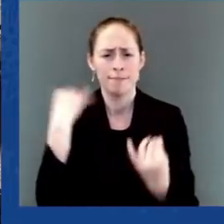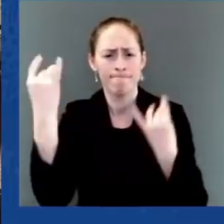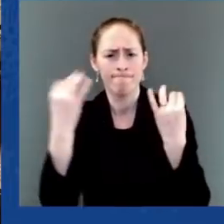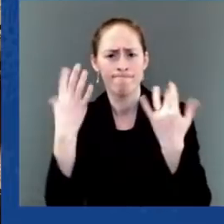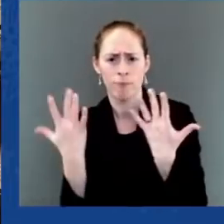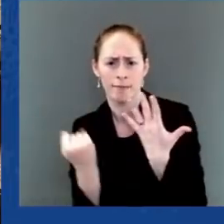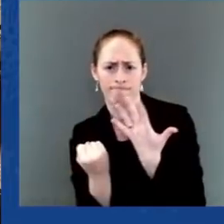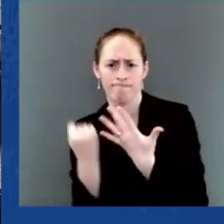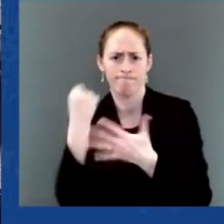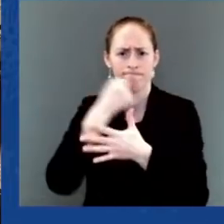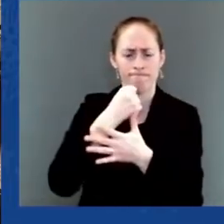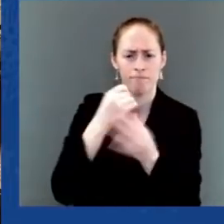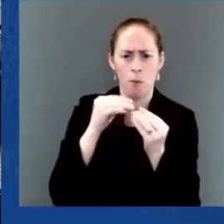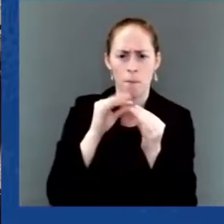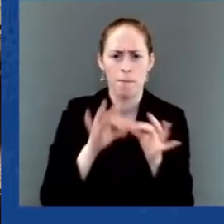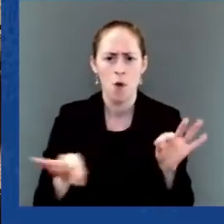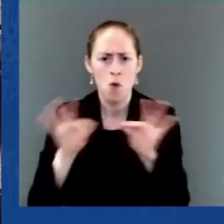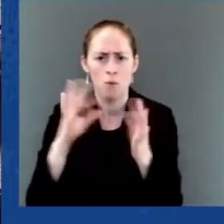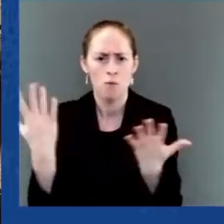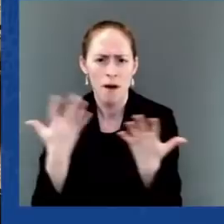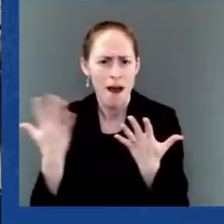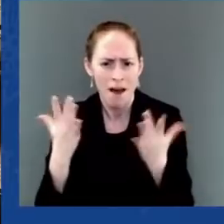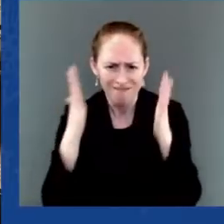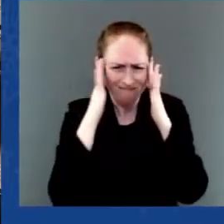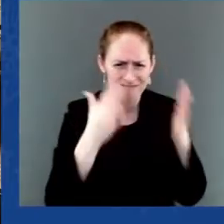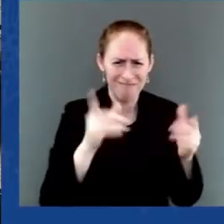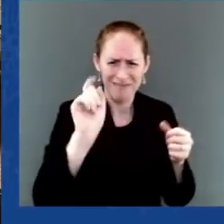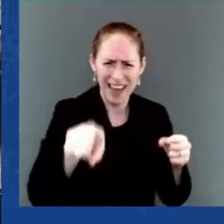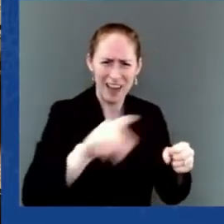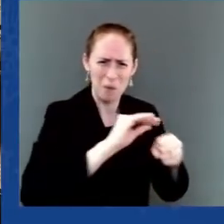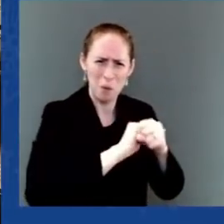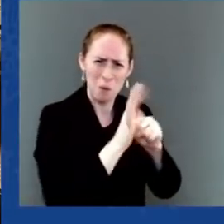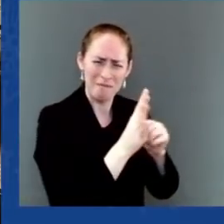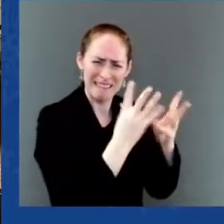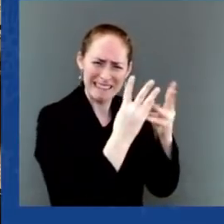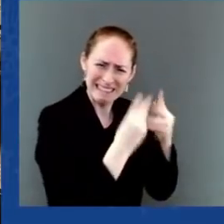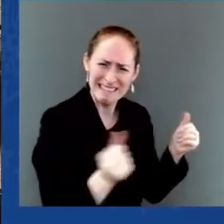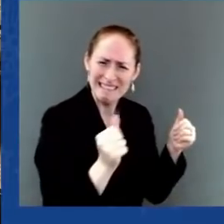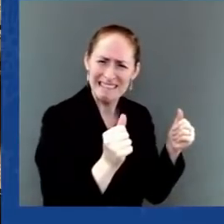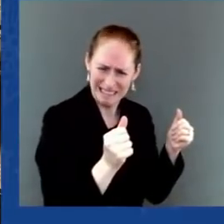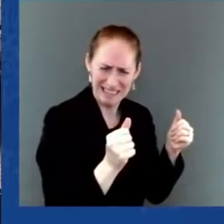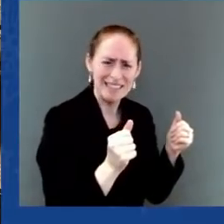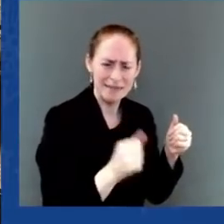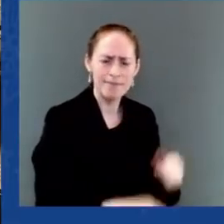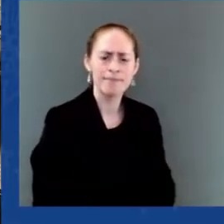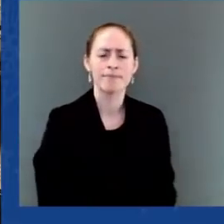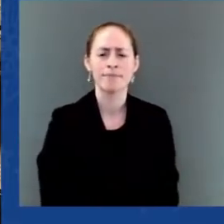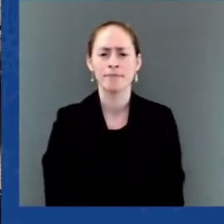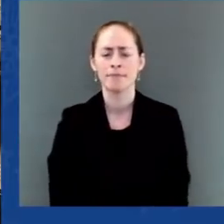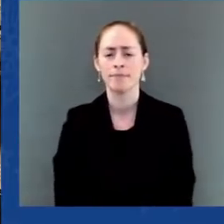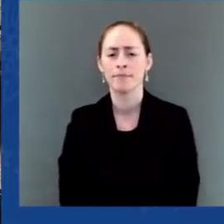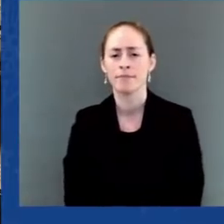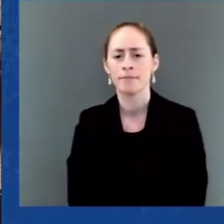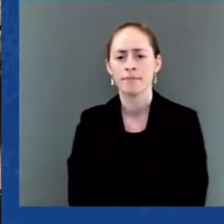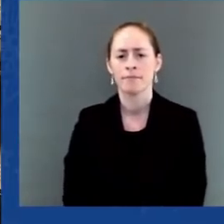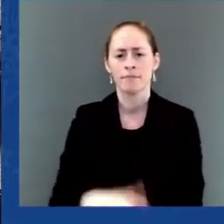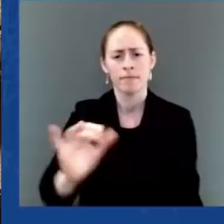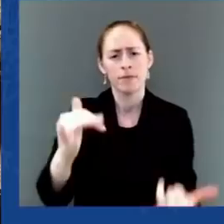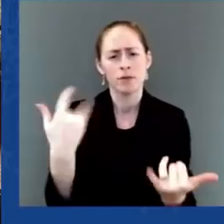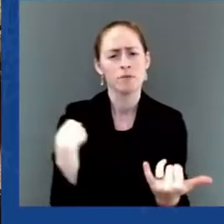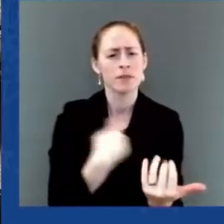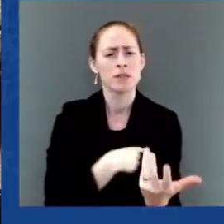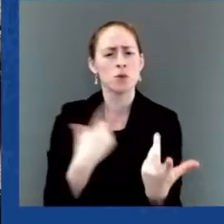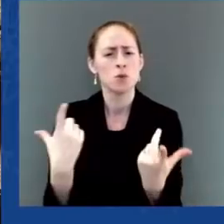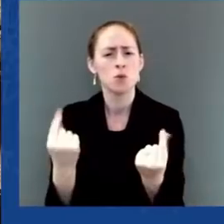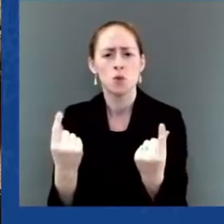strengthening supply chains. We are making sure that our integrated North American economy produces good jobs and supports the middle class in our